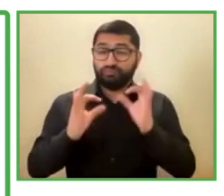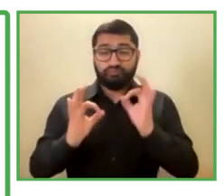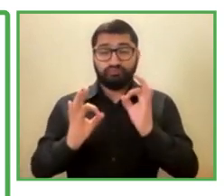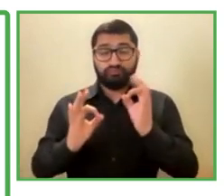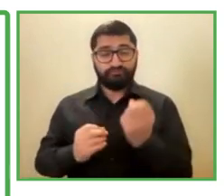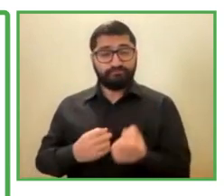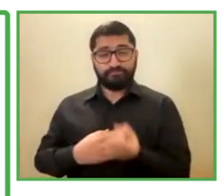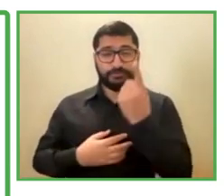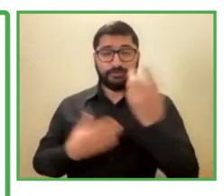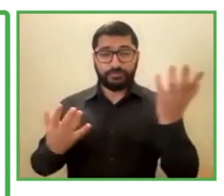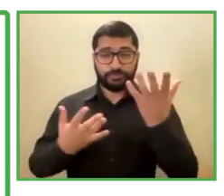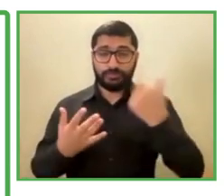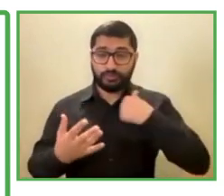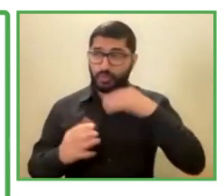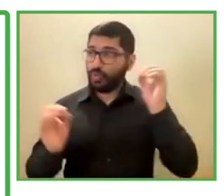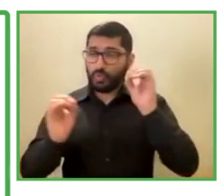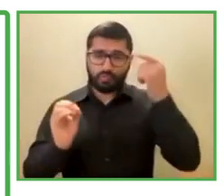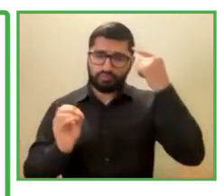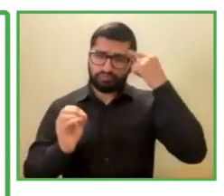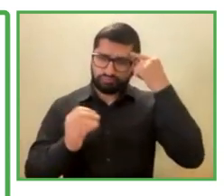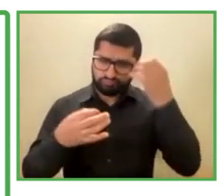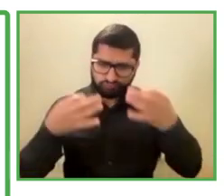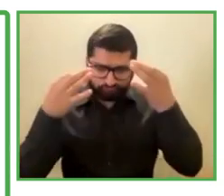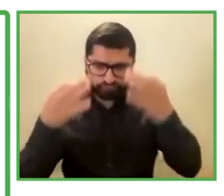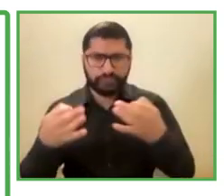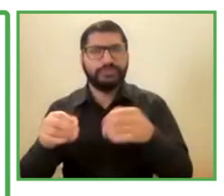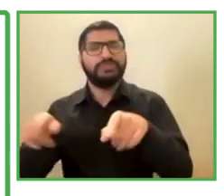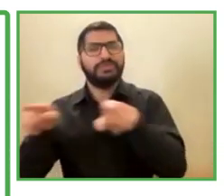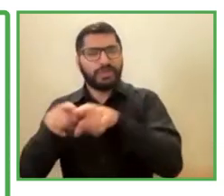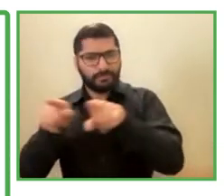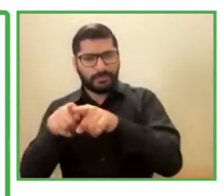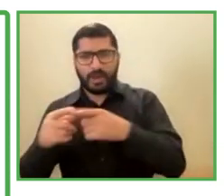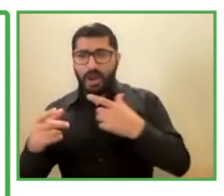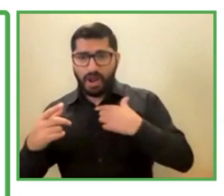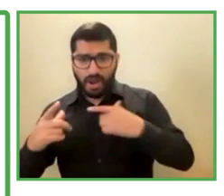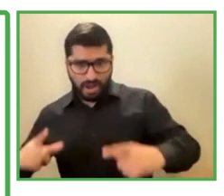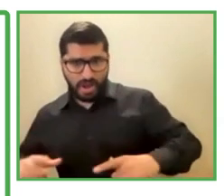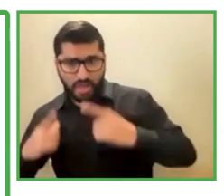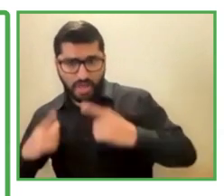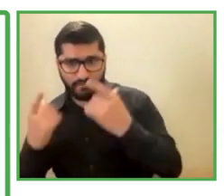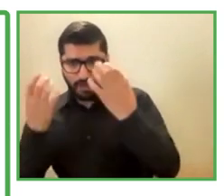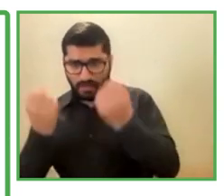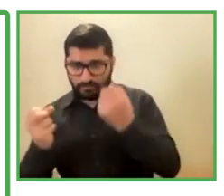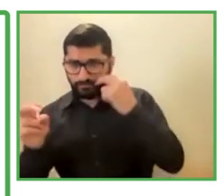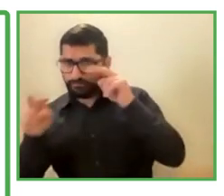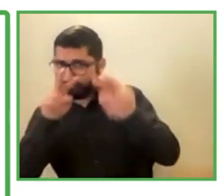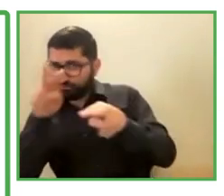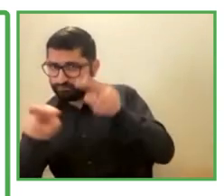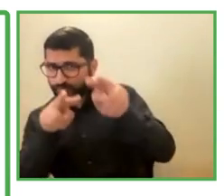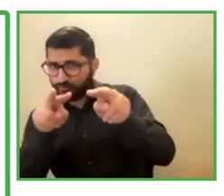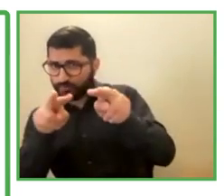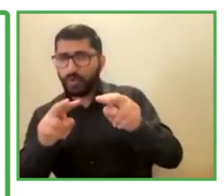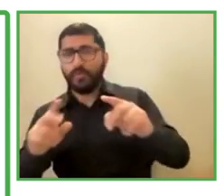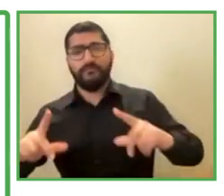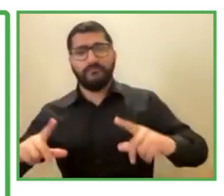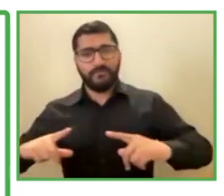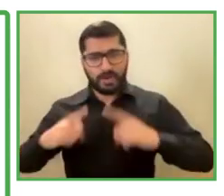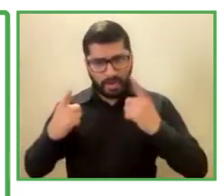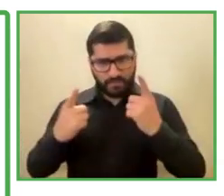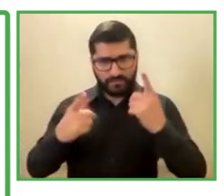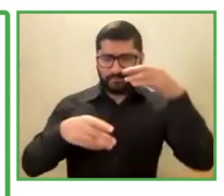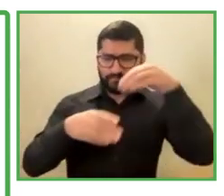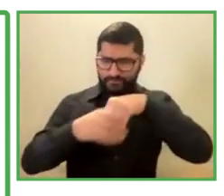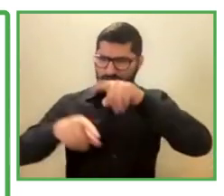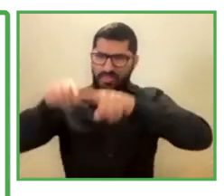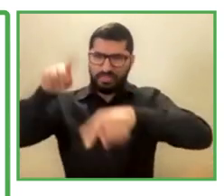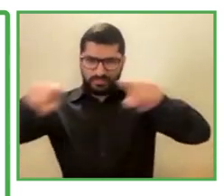doubt, is something that is lived in also when we talk about diversity and inclusion. At